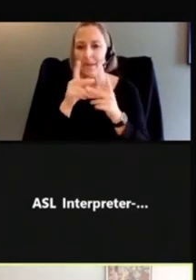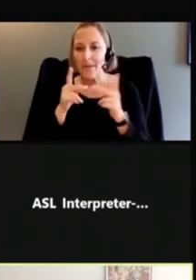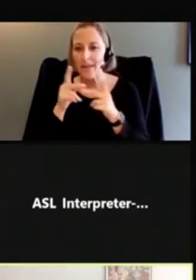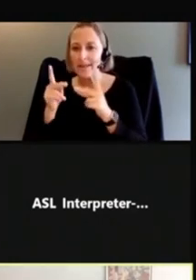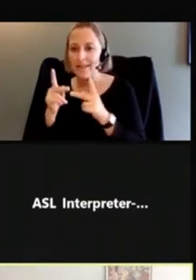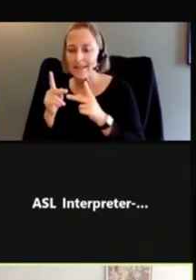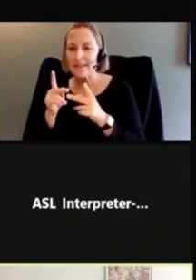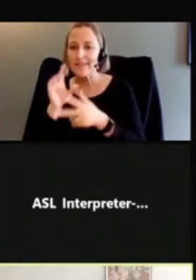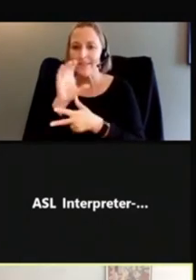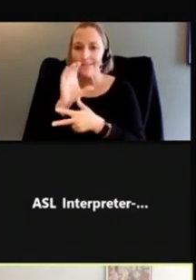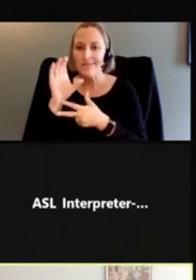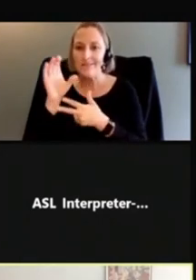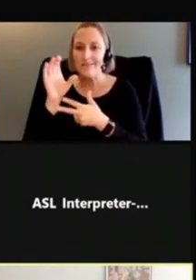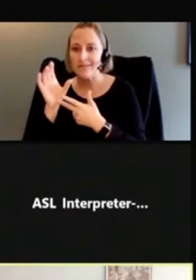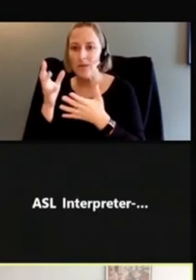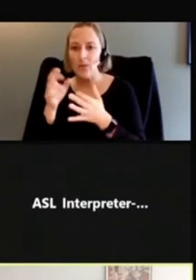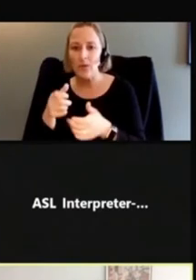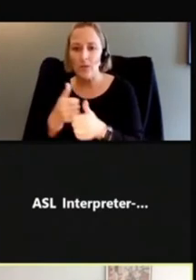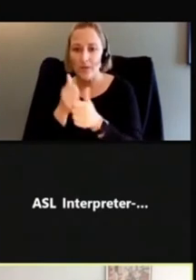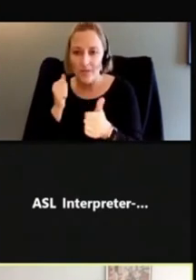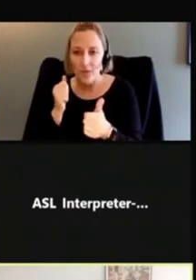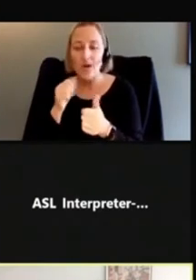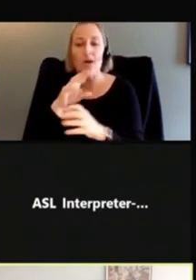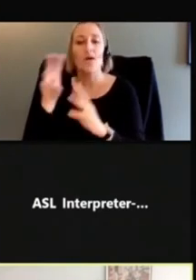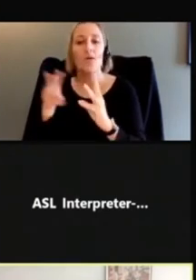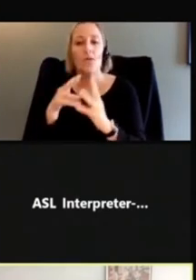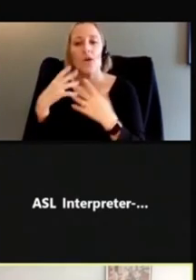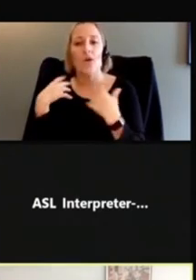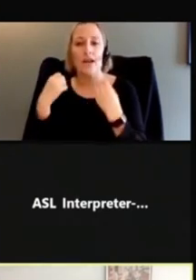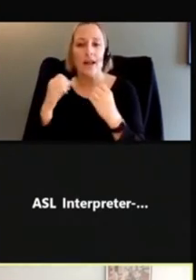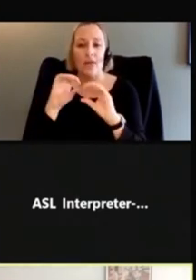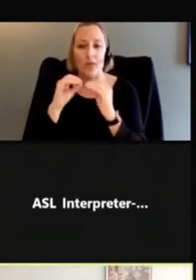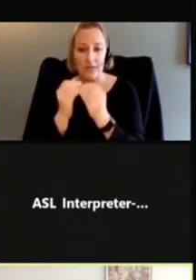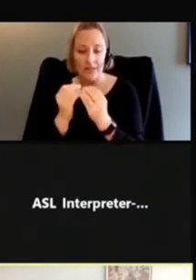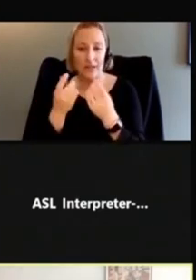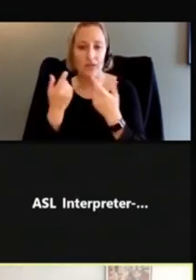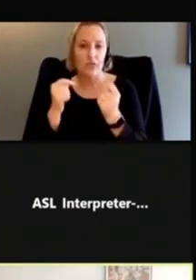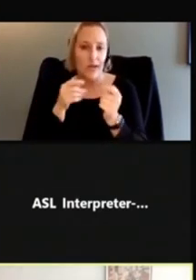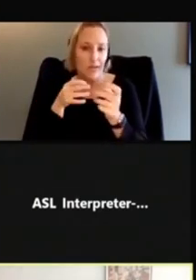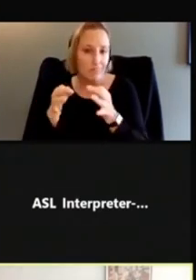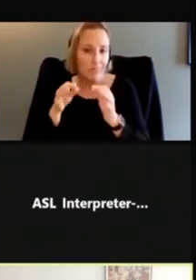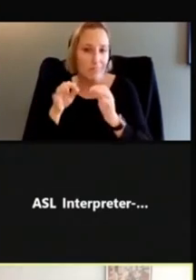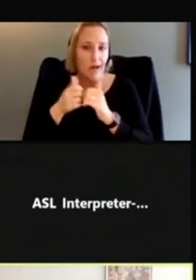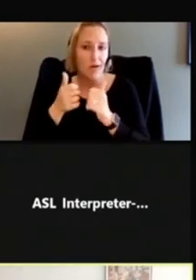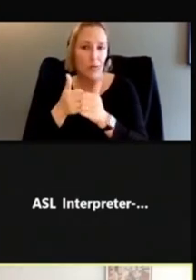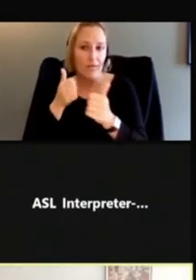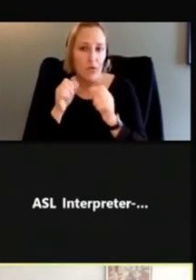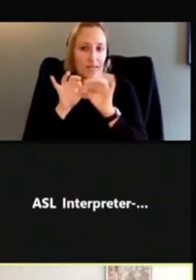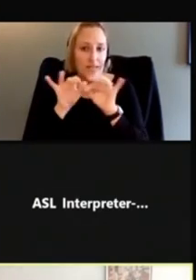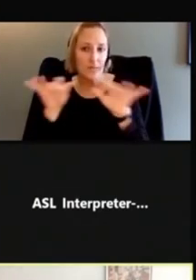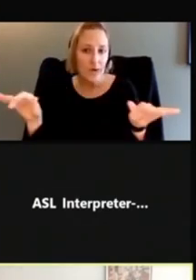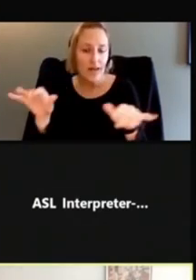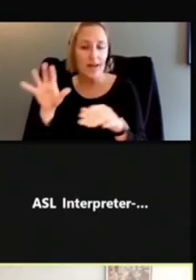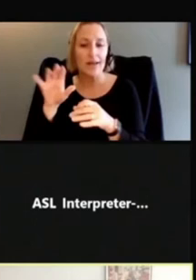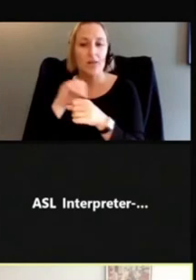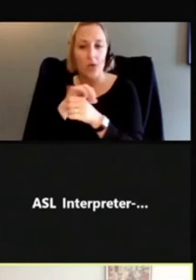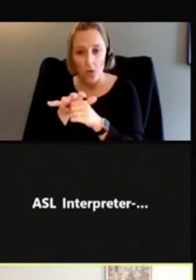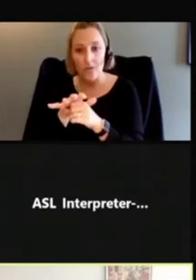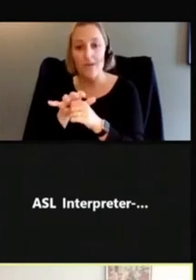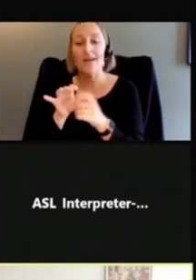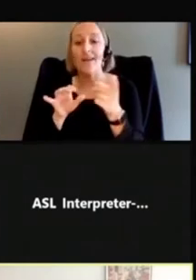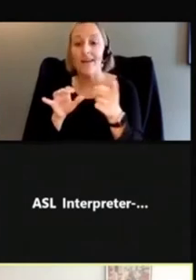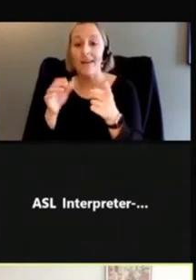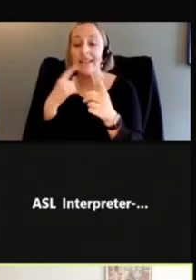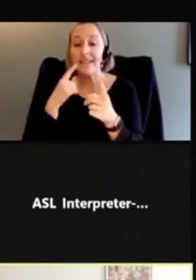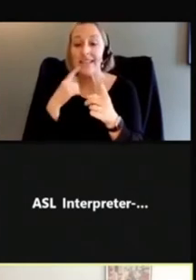Health Organization is trying to demonstrate how to avoid spreading COVID-19. But here, even though they say avoid the three